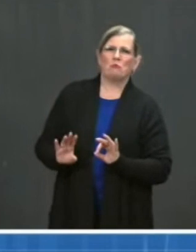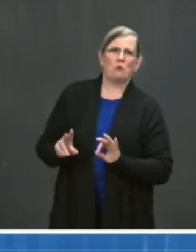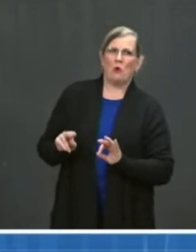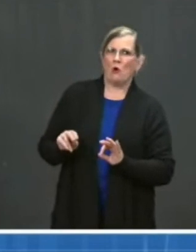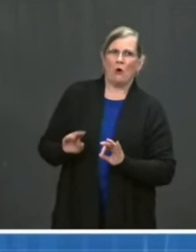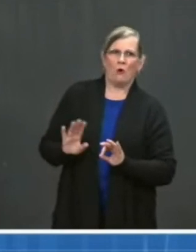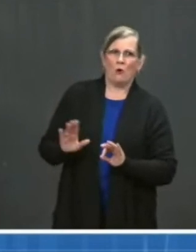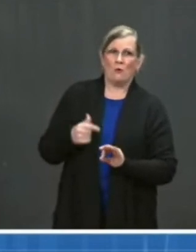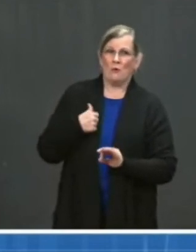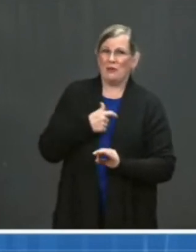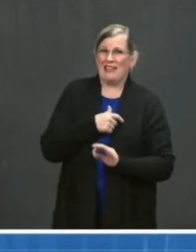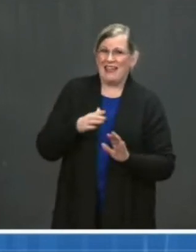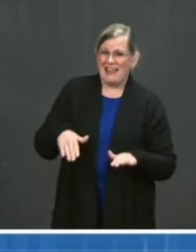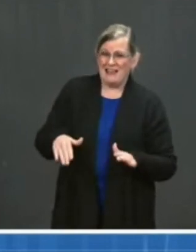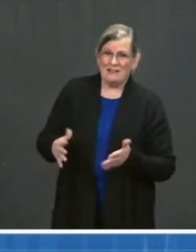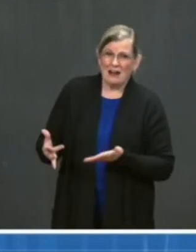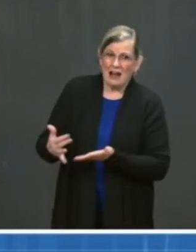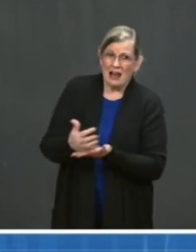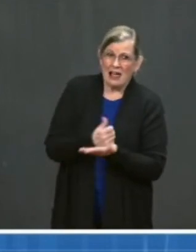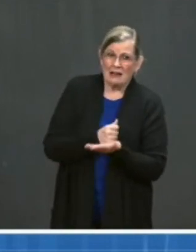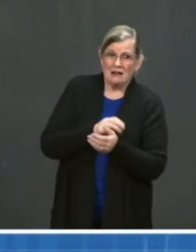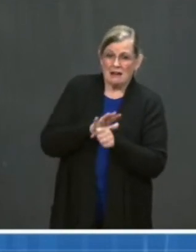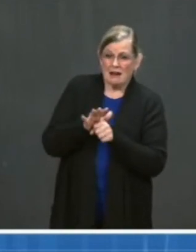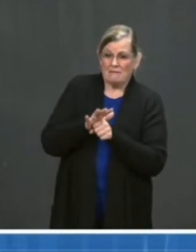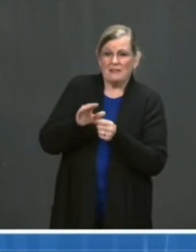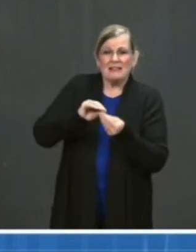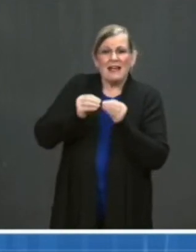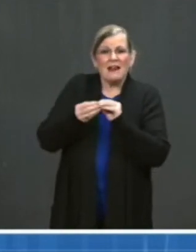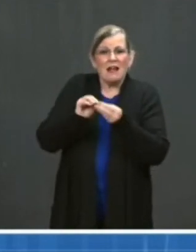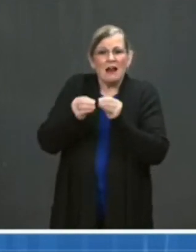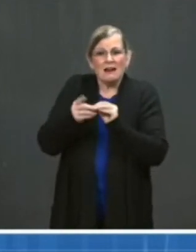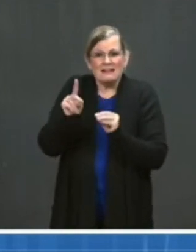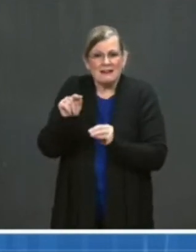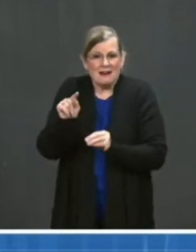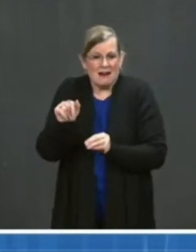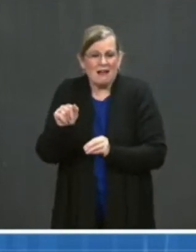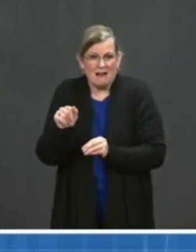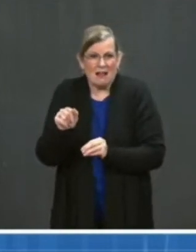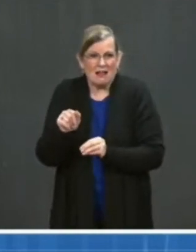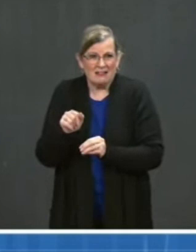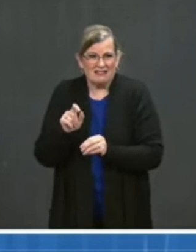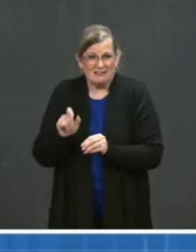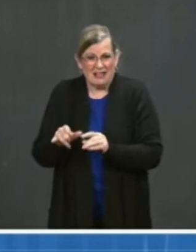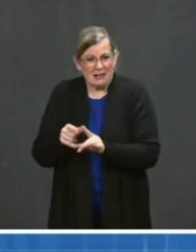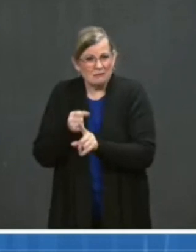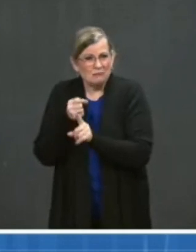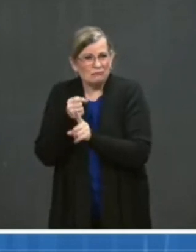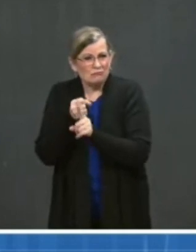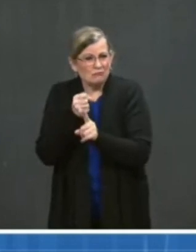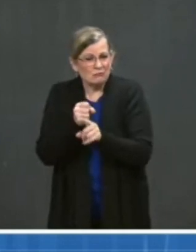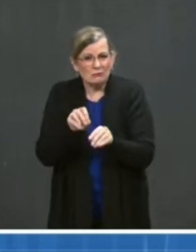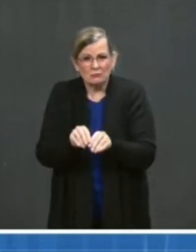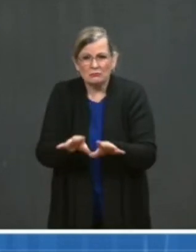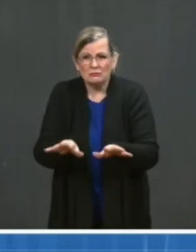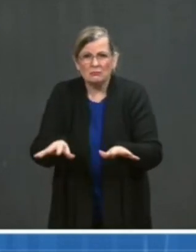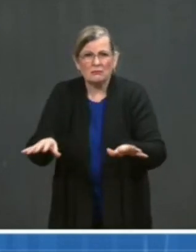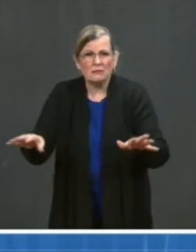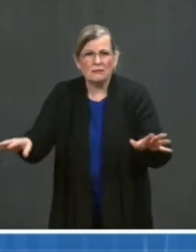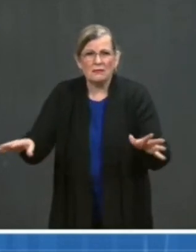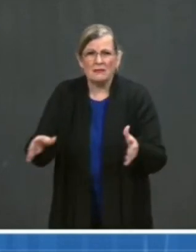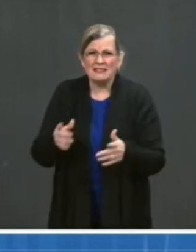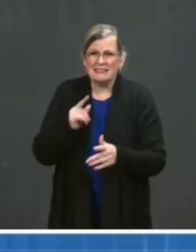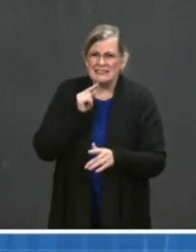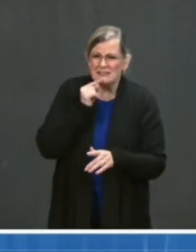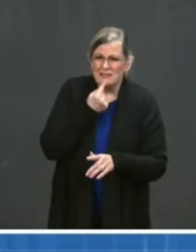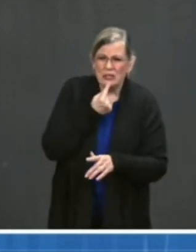data on it, and determine its impact on medical therapies, disease severity, and transmissibility. As we are better able